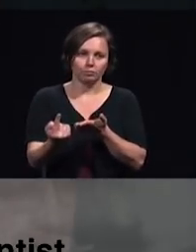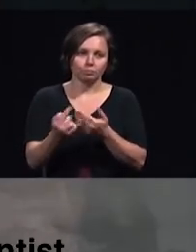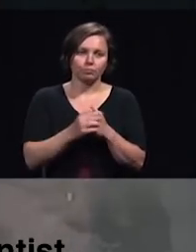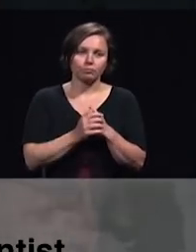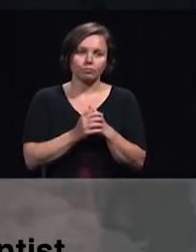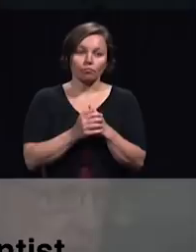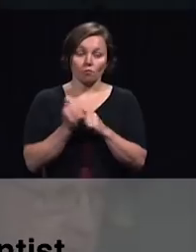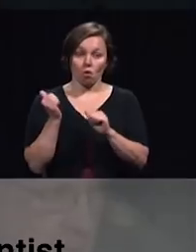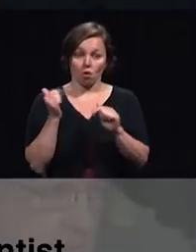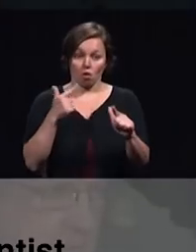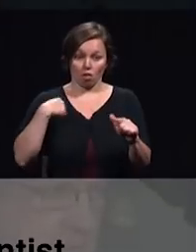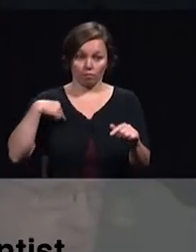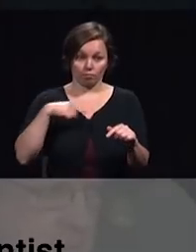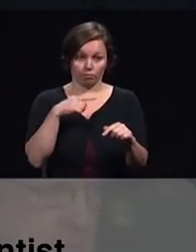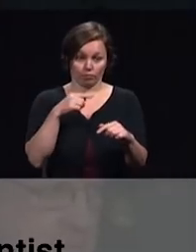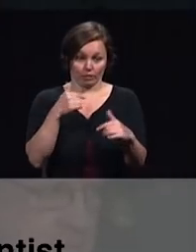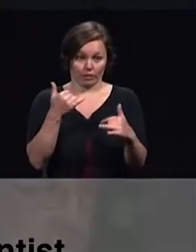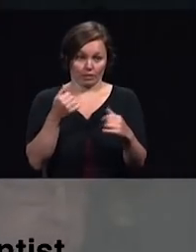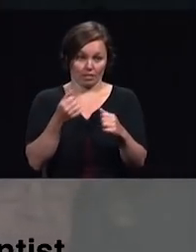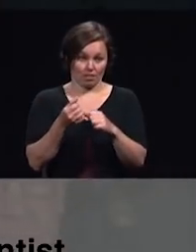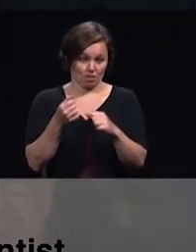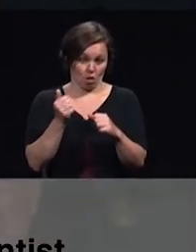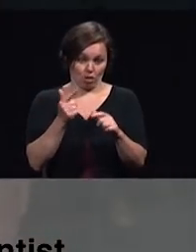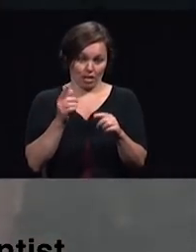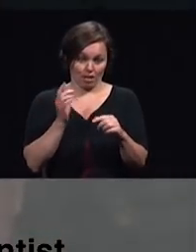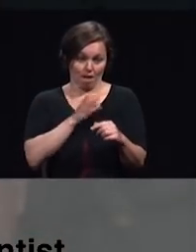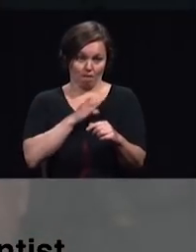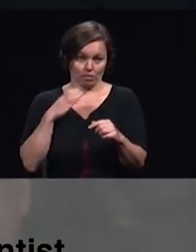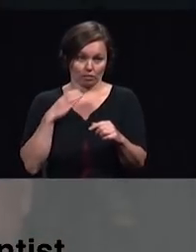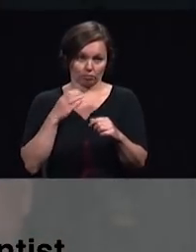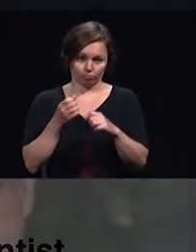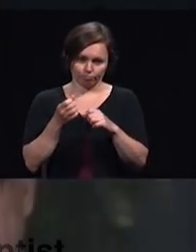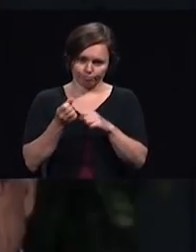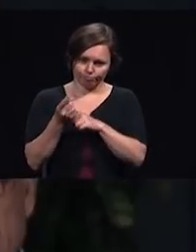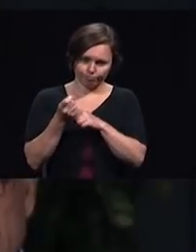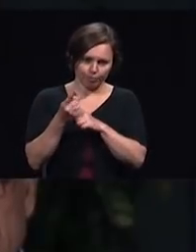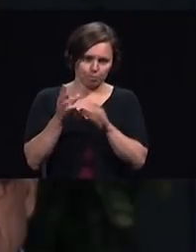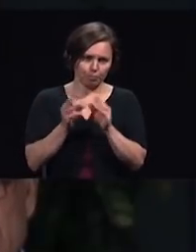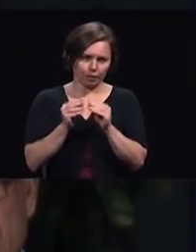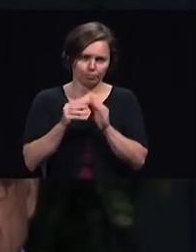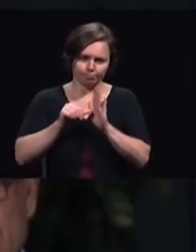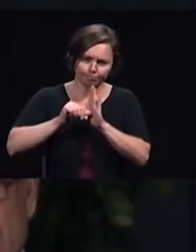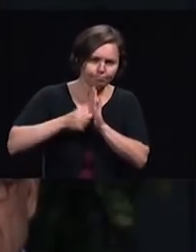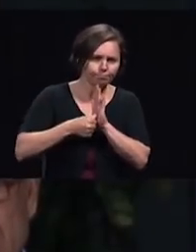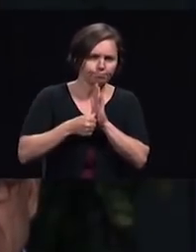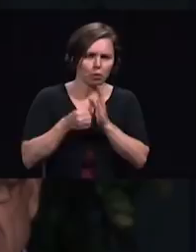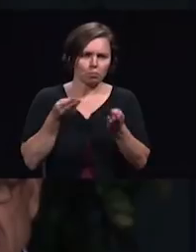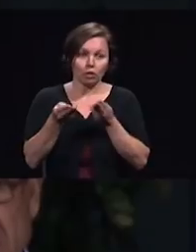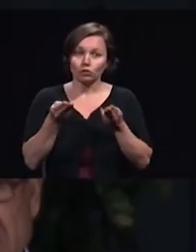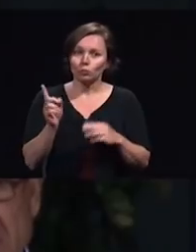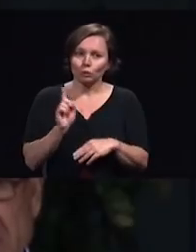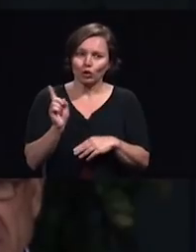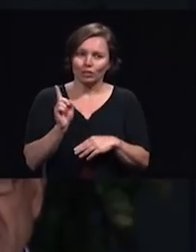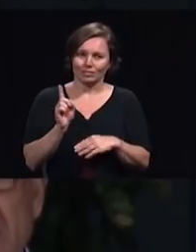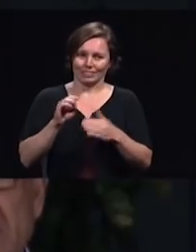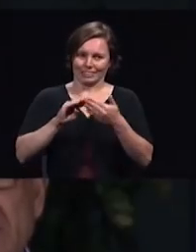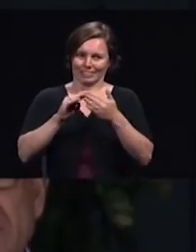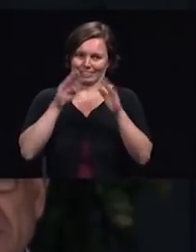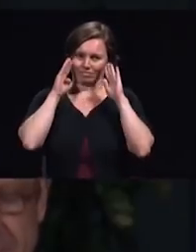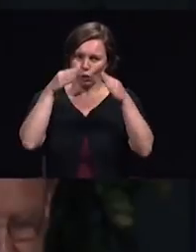council, will be a re-emphasis on mission to the cities. Those of you who were here yesterday